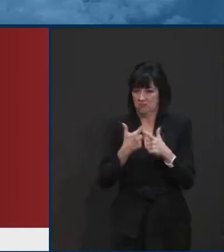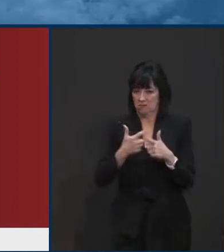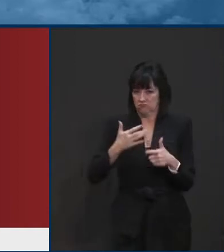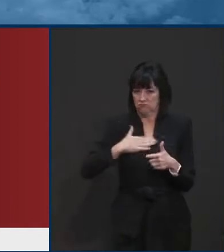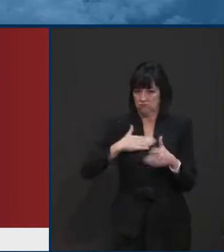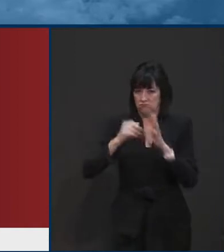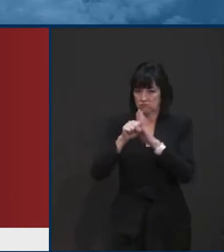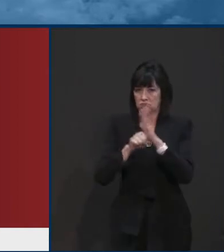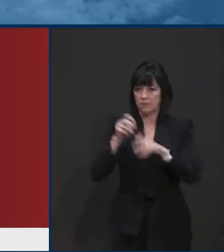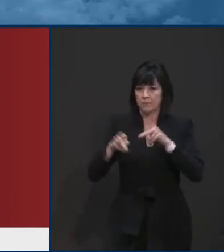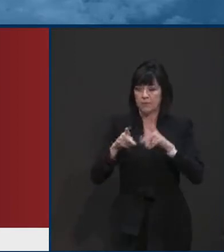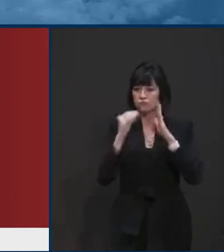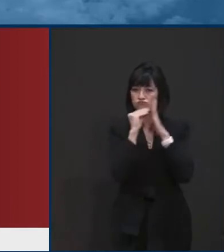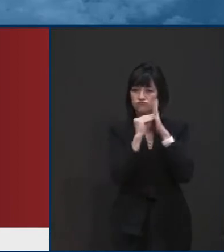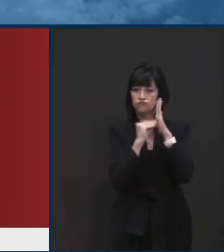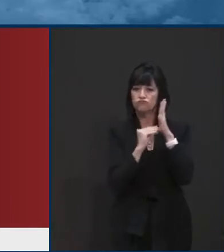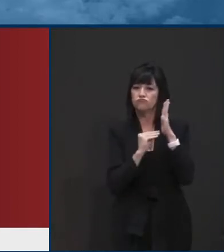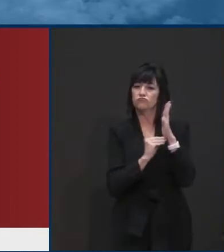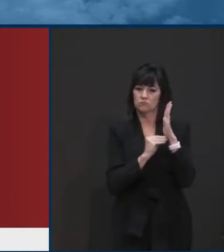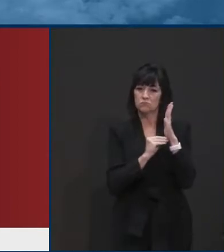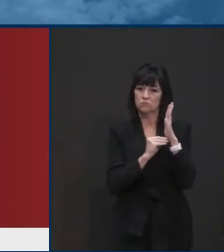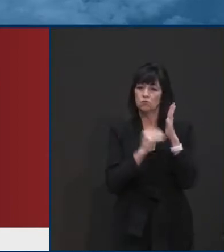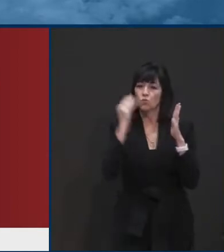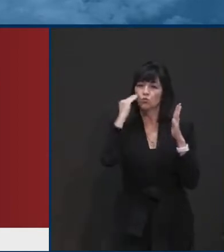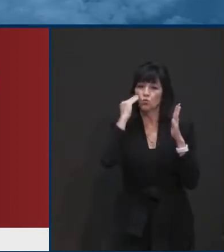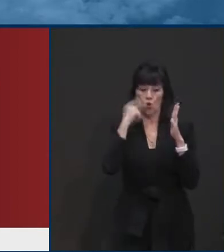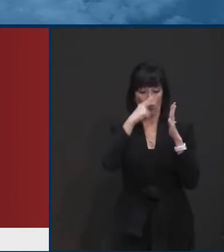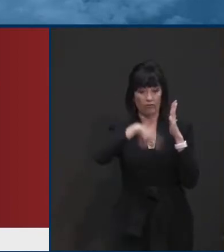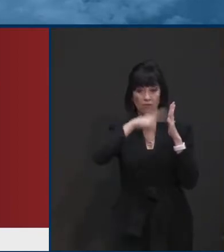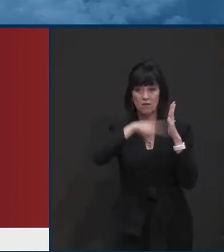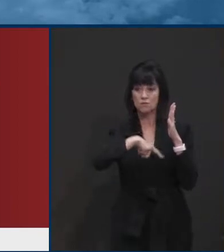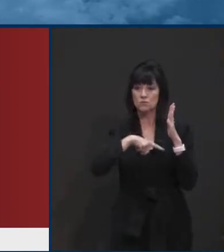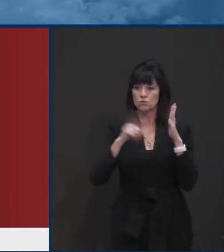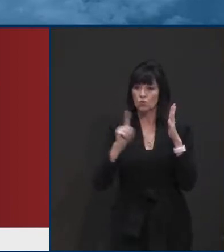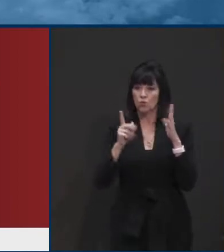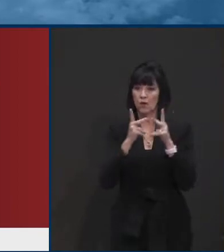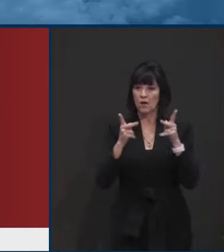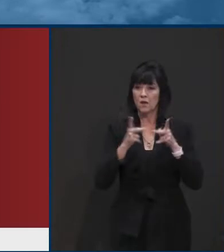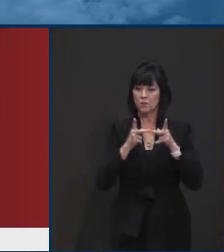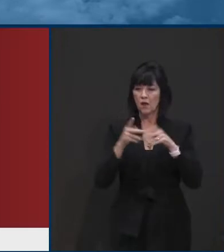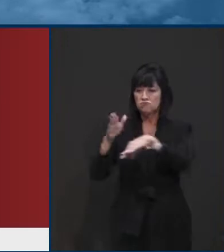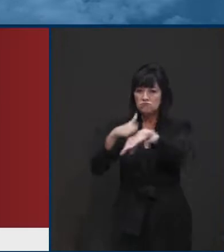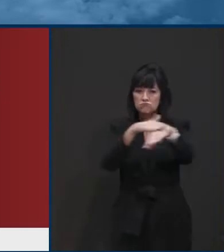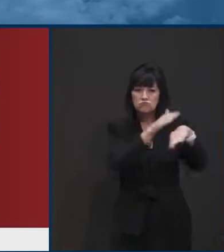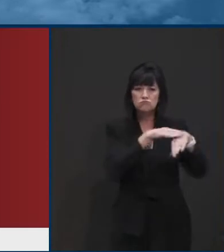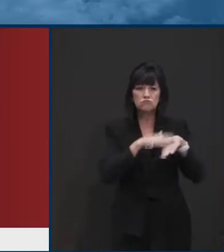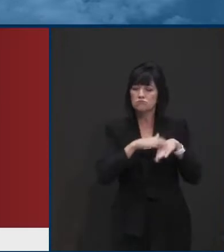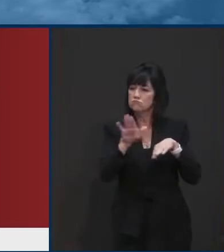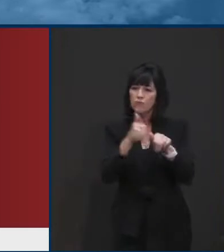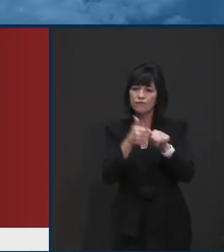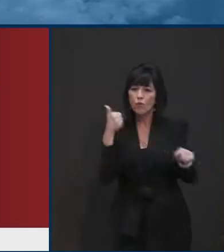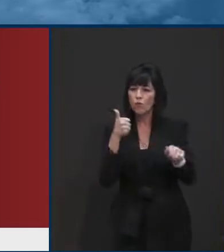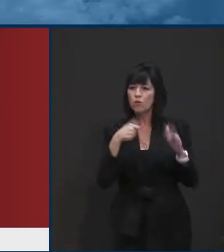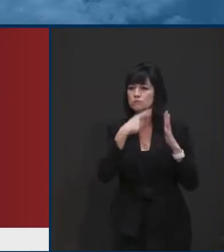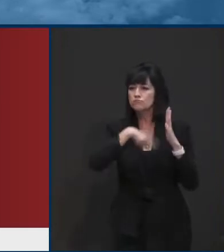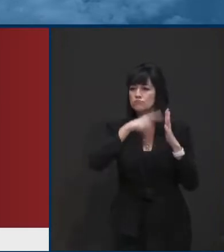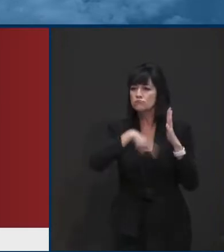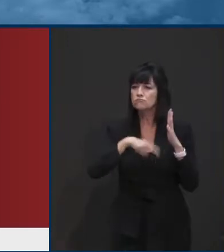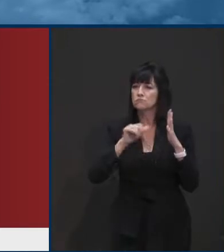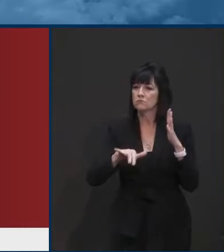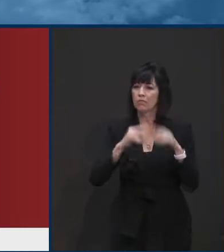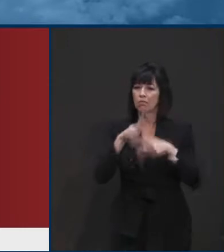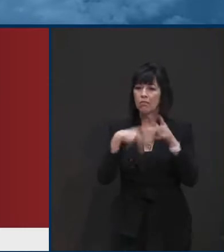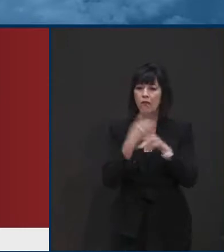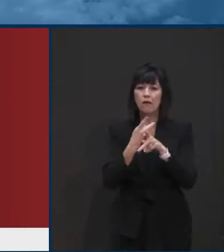70% the risk of spreading under certain conditions. We know that social distancing